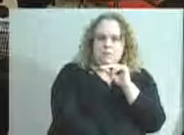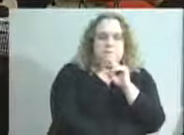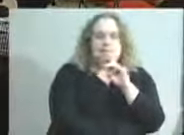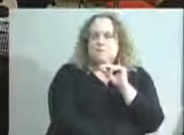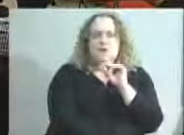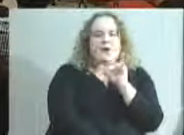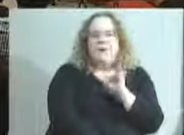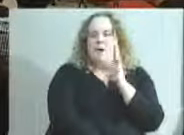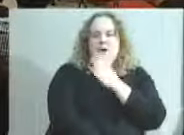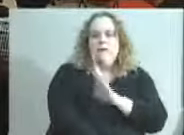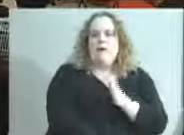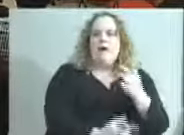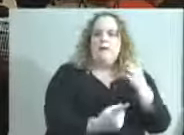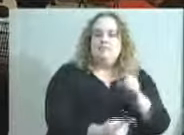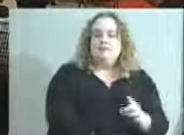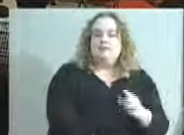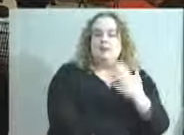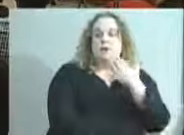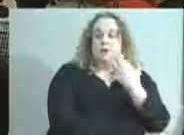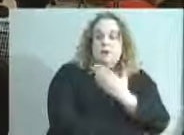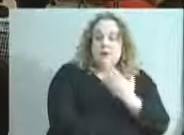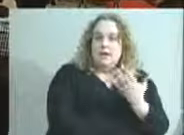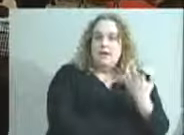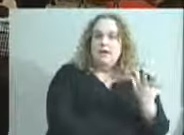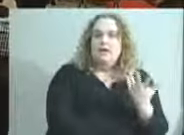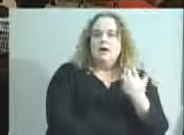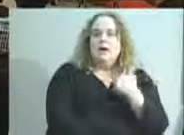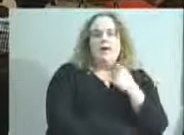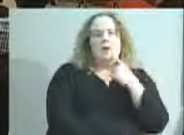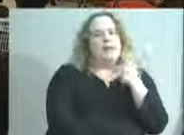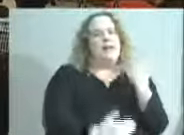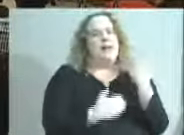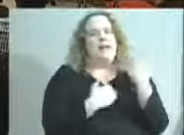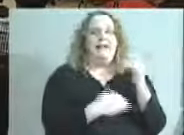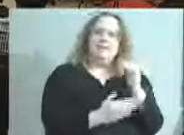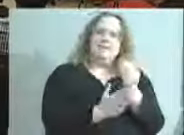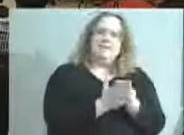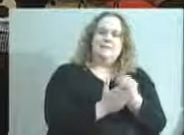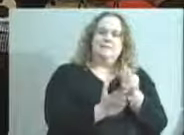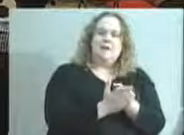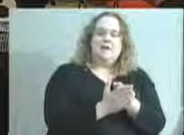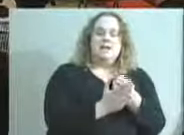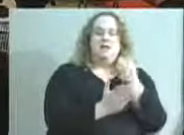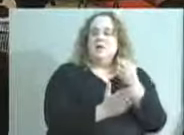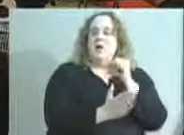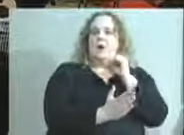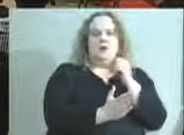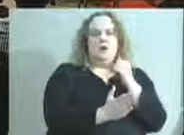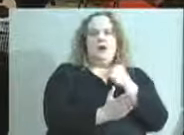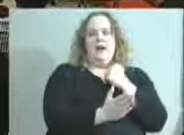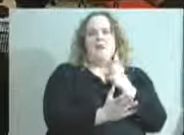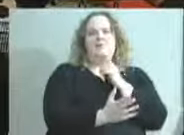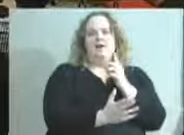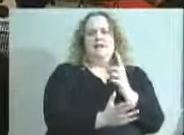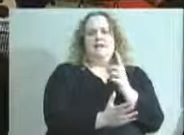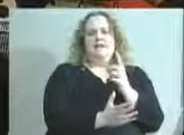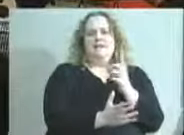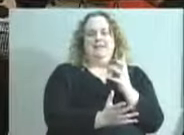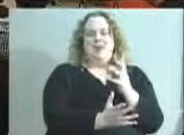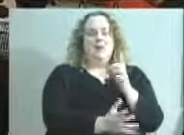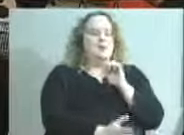I guess the good thing there is we've got very limited funding, so we don't really have the capacity. That's really not good.